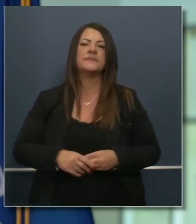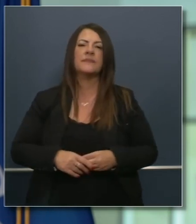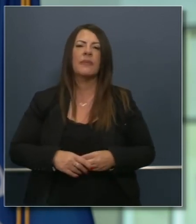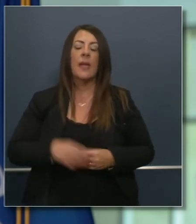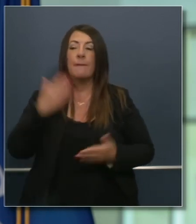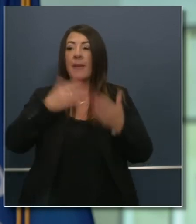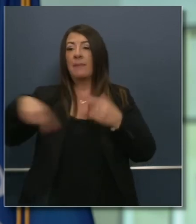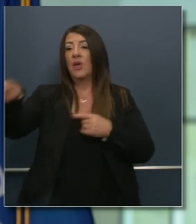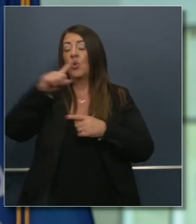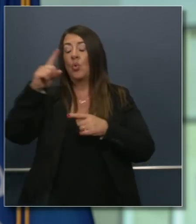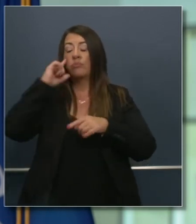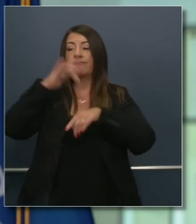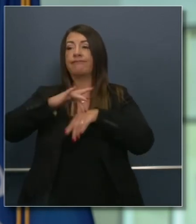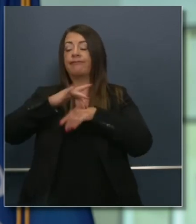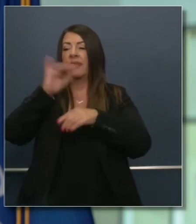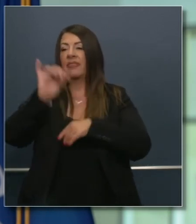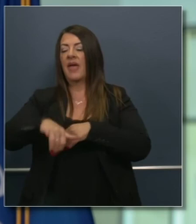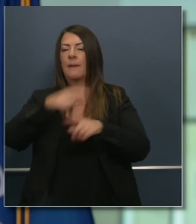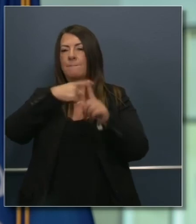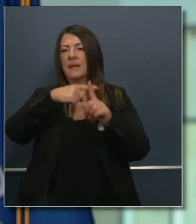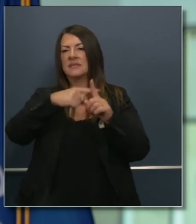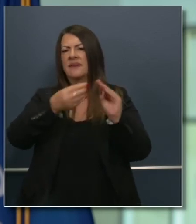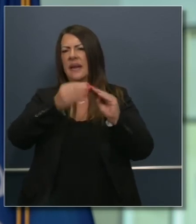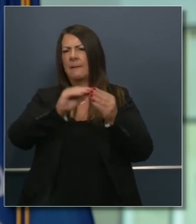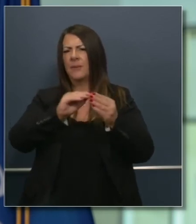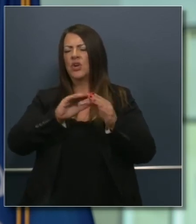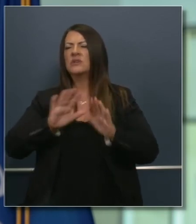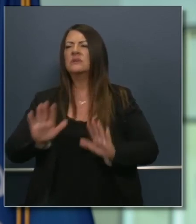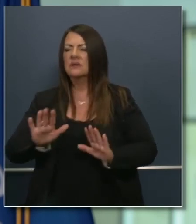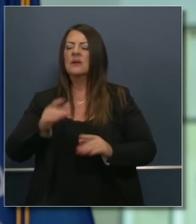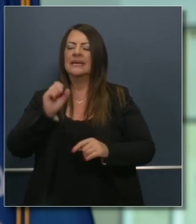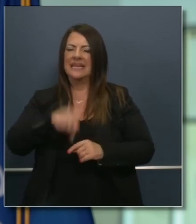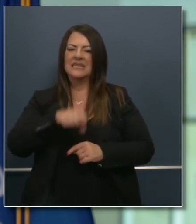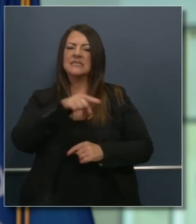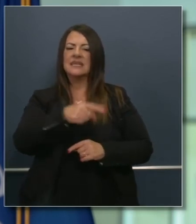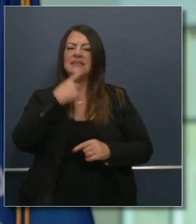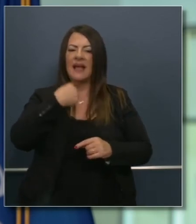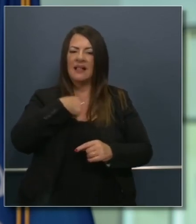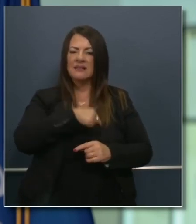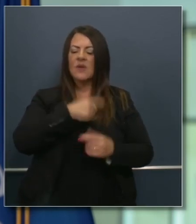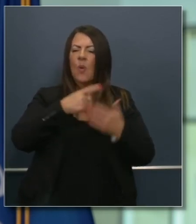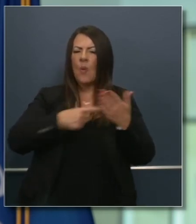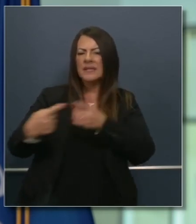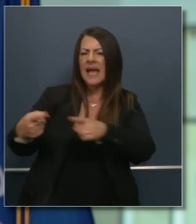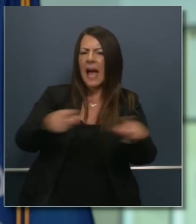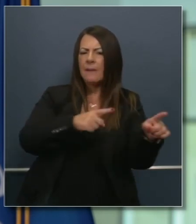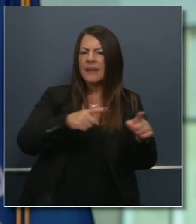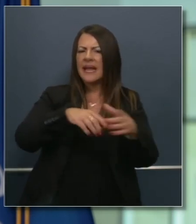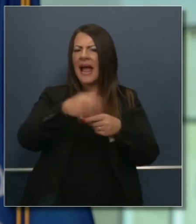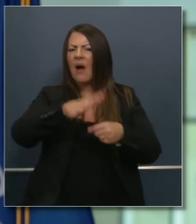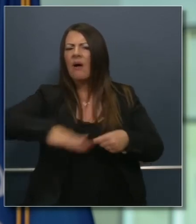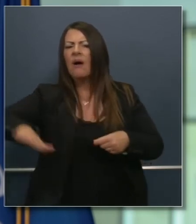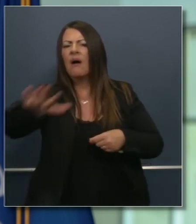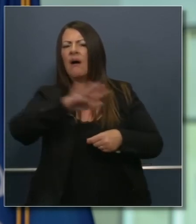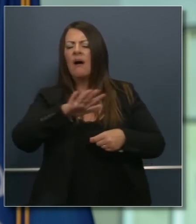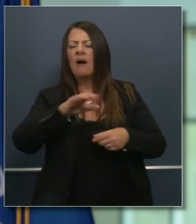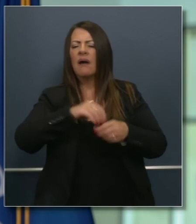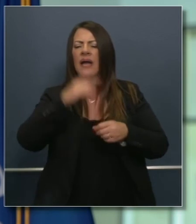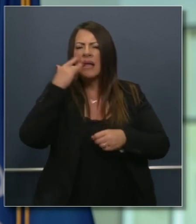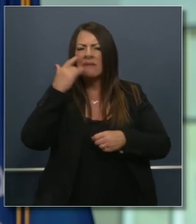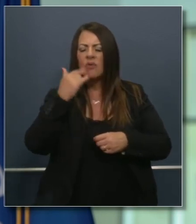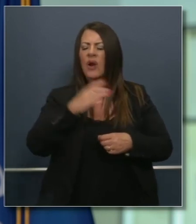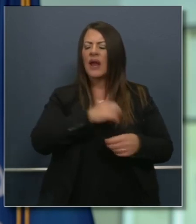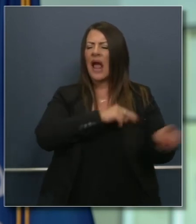perhaps others are, is that positivity rate that gives us a better sense of what's really happening in terms of the community spread. What's happening in our